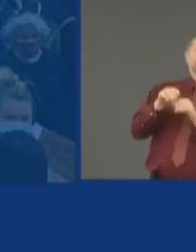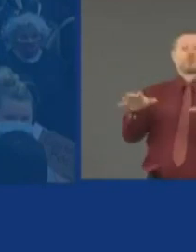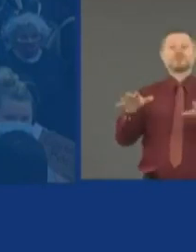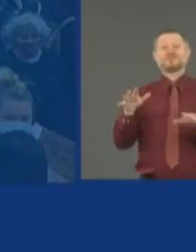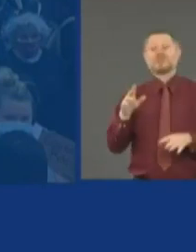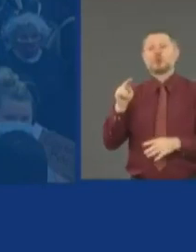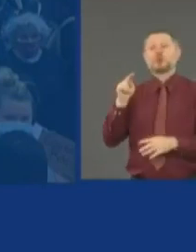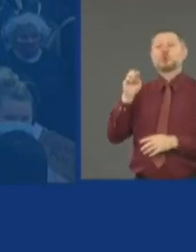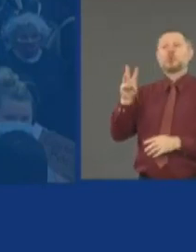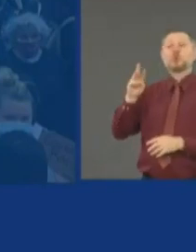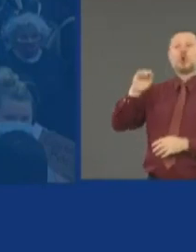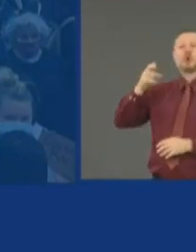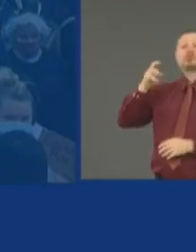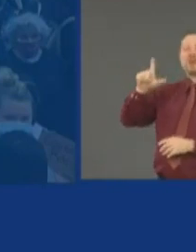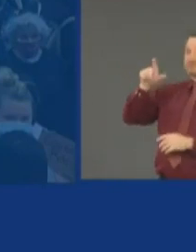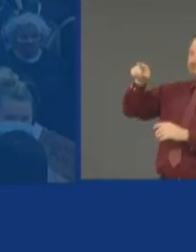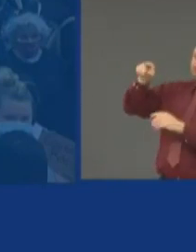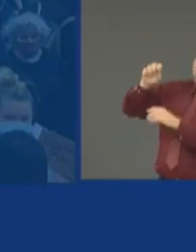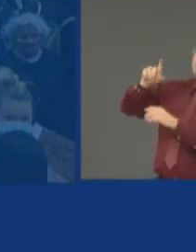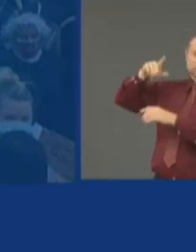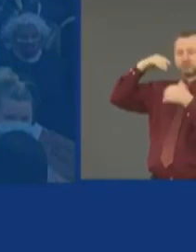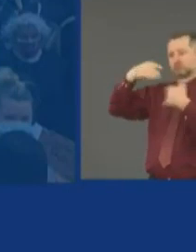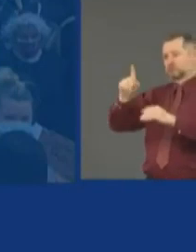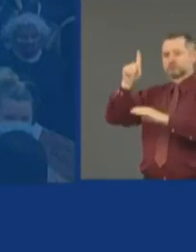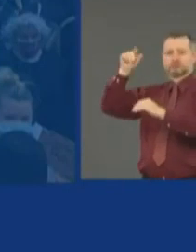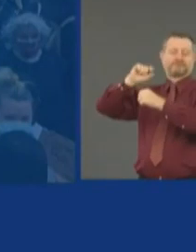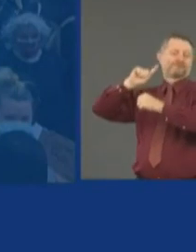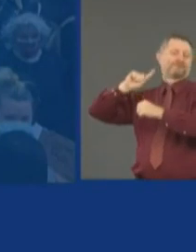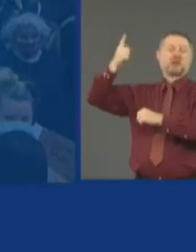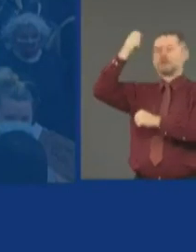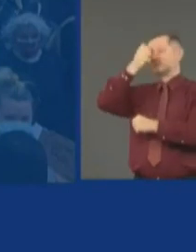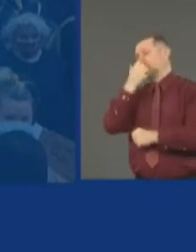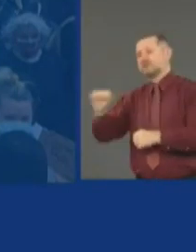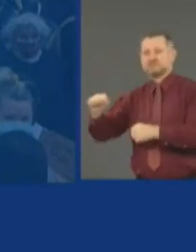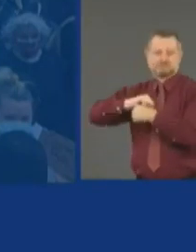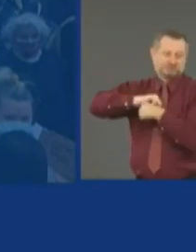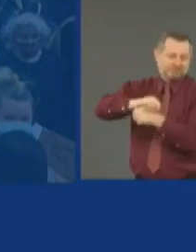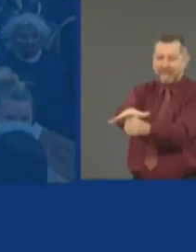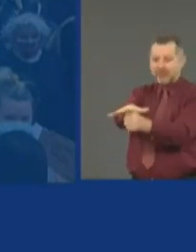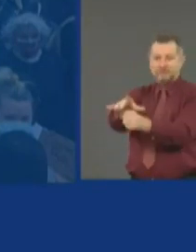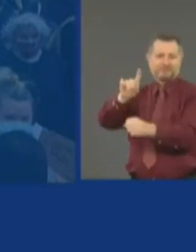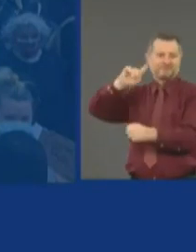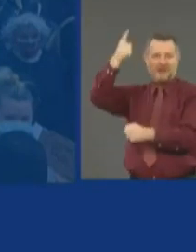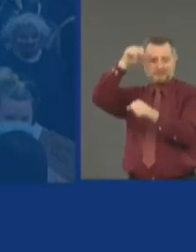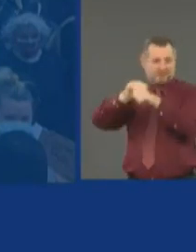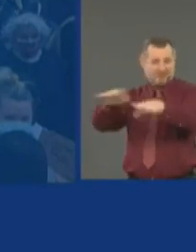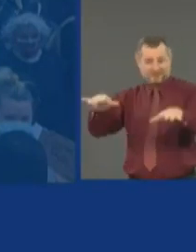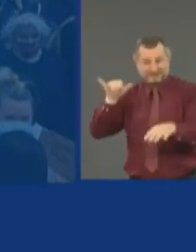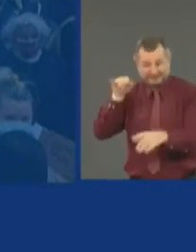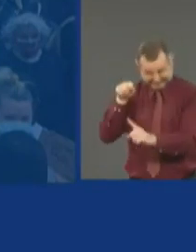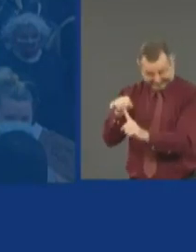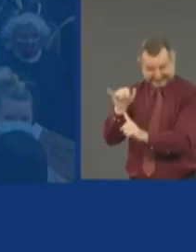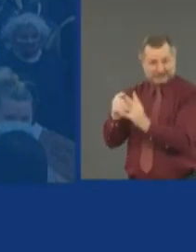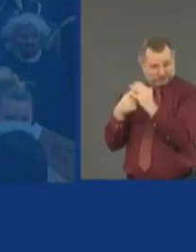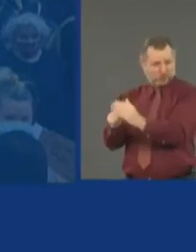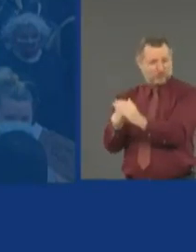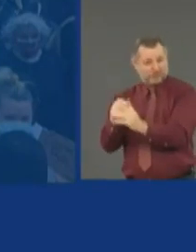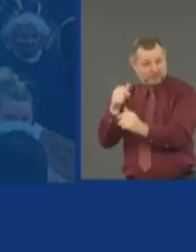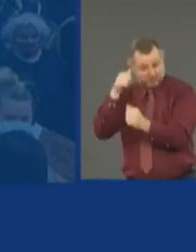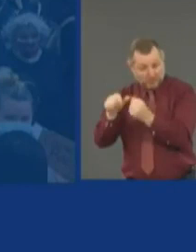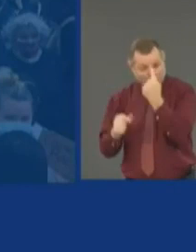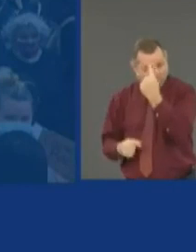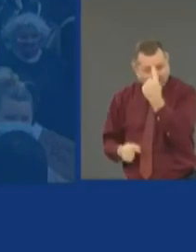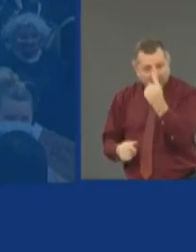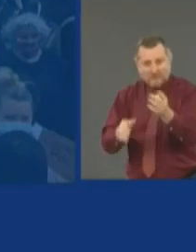Westchester, where we had the first hot spot new term in the United States of America. One person,